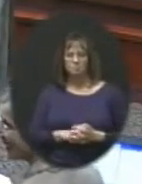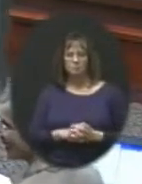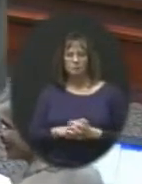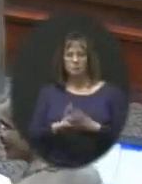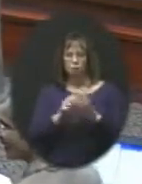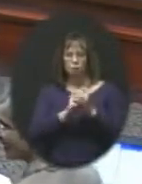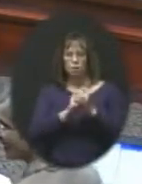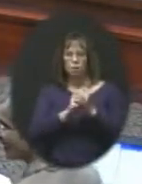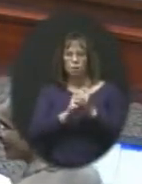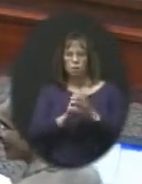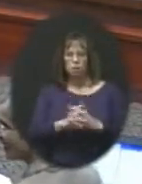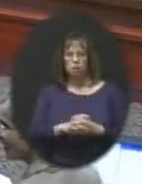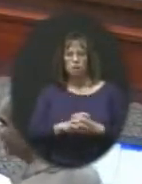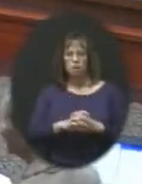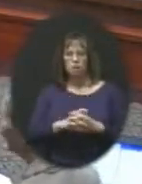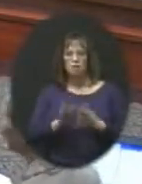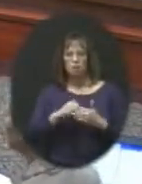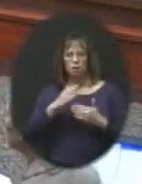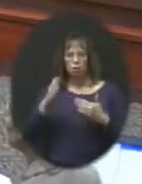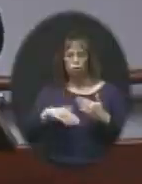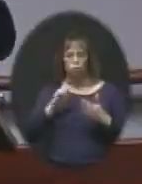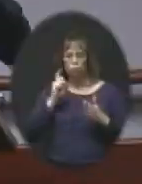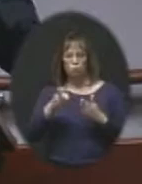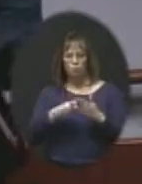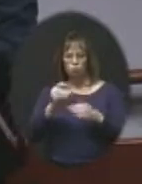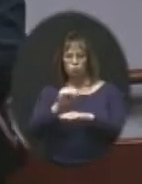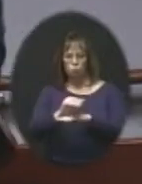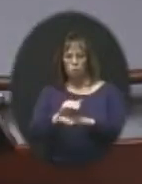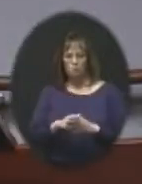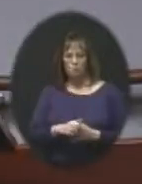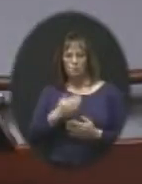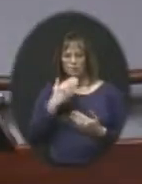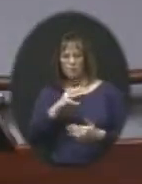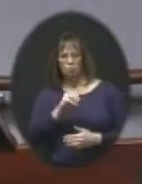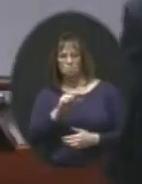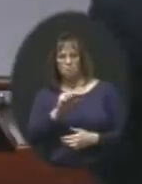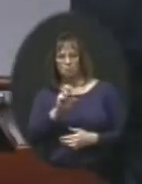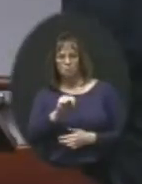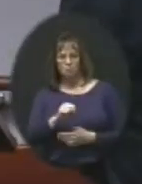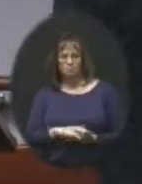Congratulations. And that concludes our recognitions tonight. Thank you, Maggie. you.